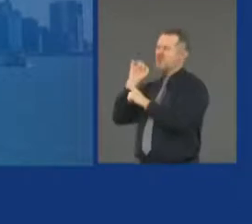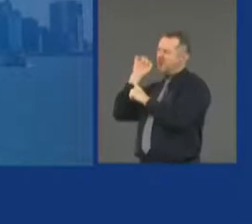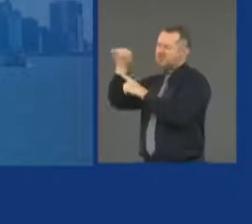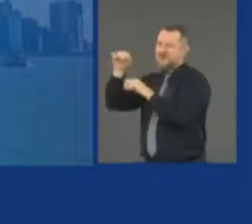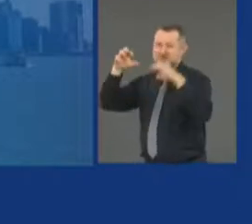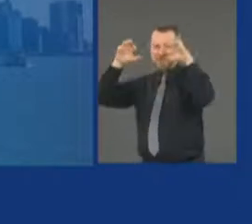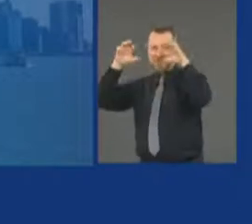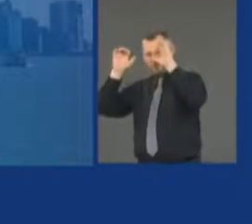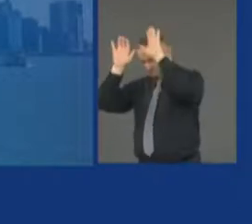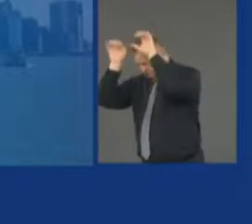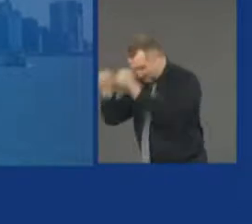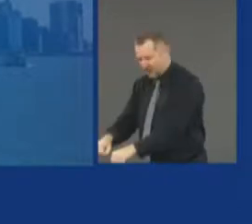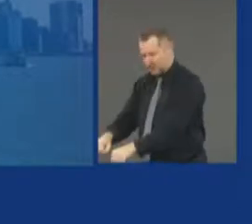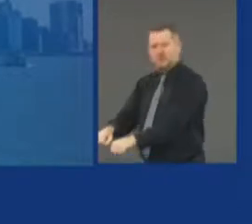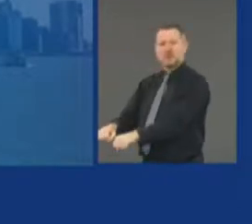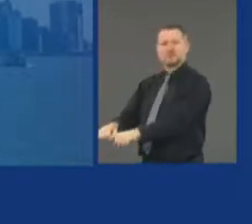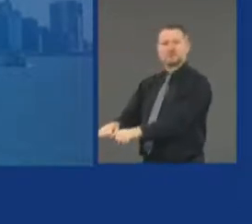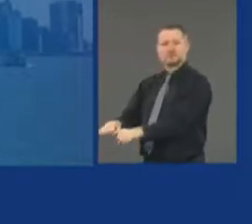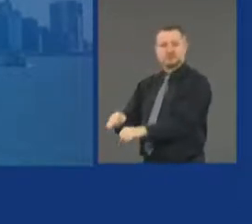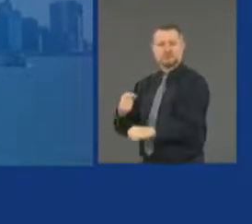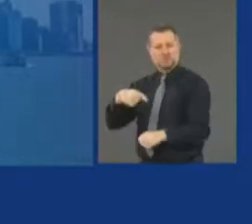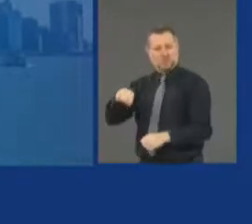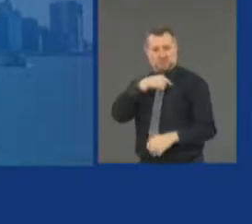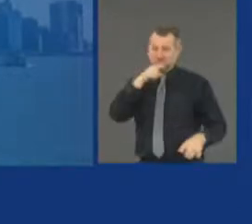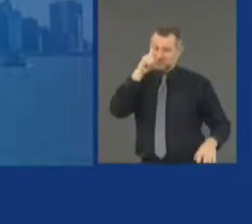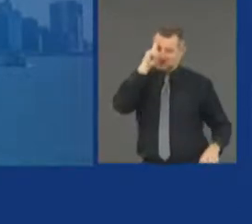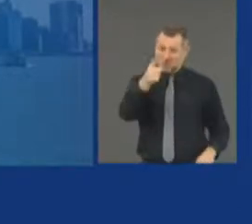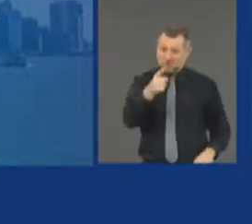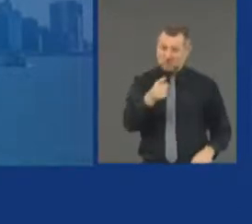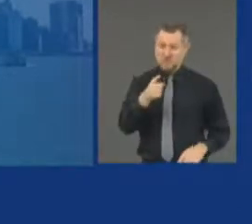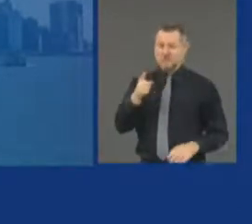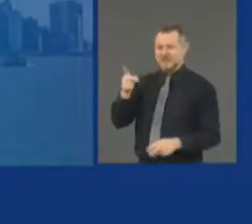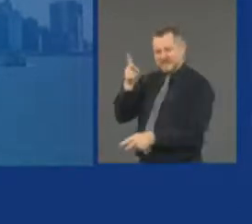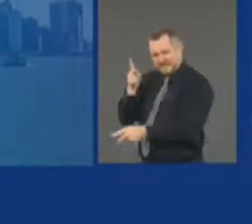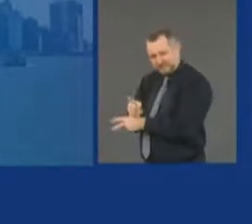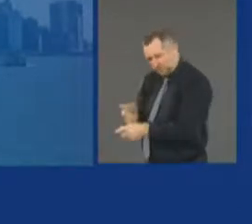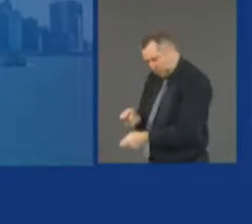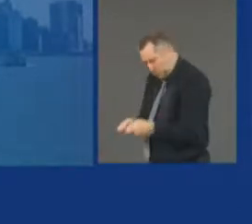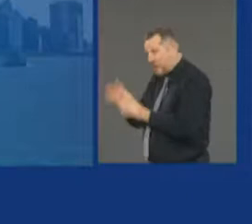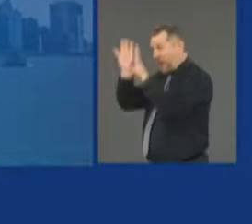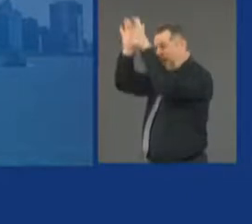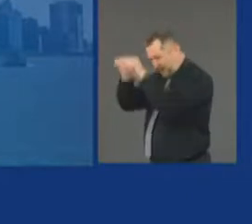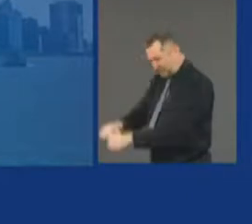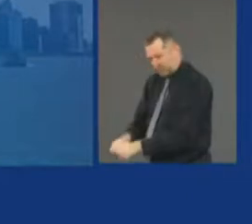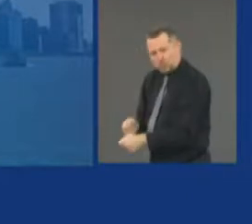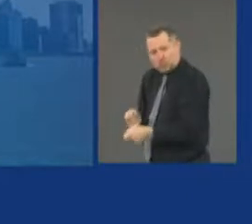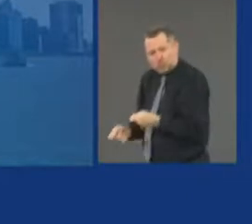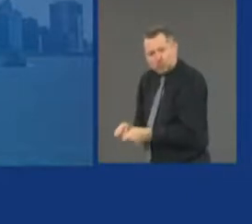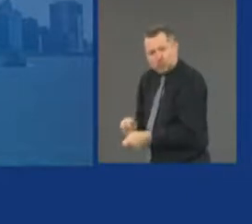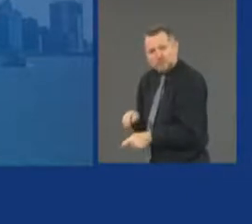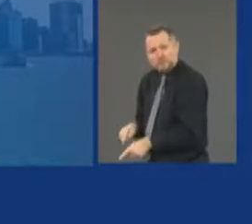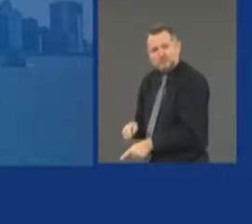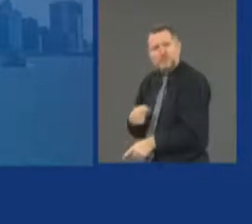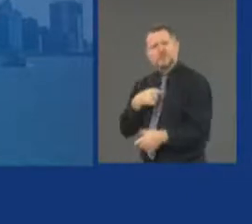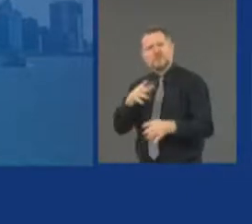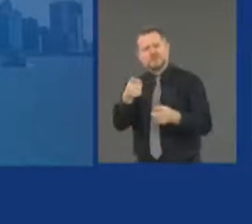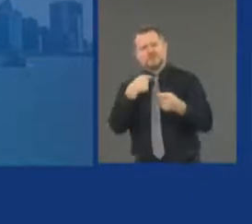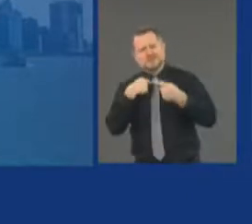to make sure we control the beast. But we did it. We overcame. We, the